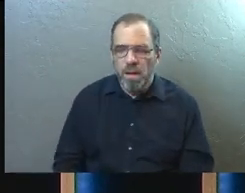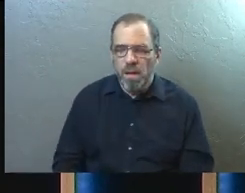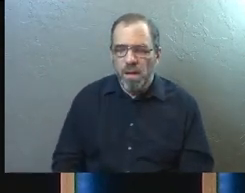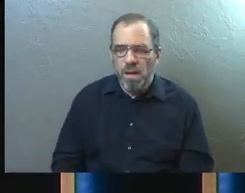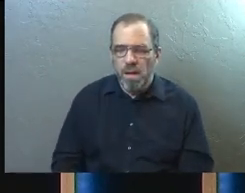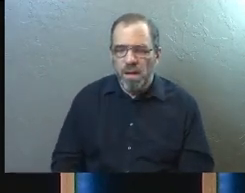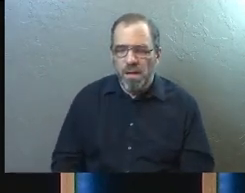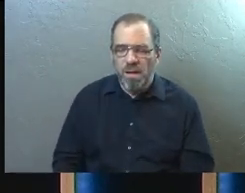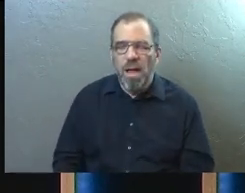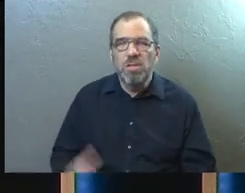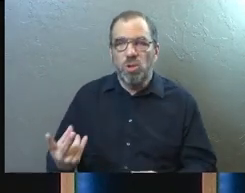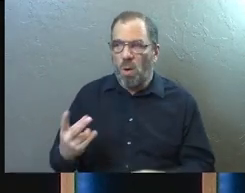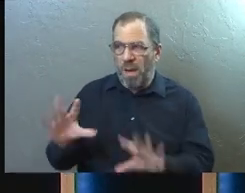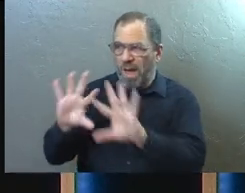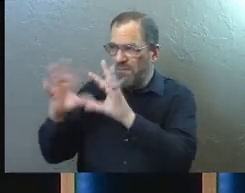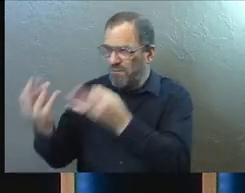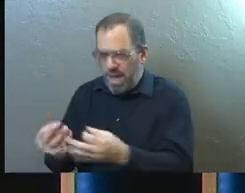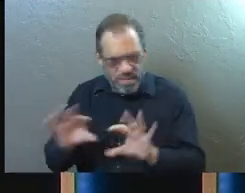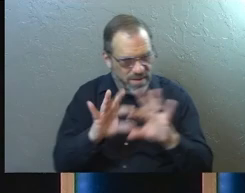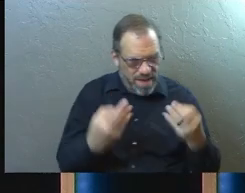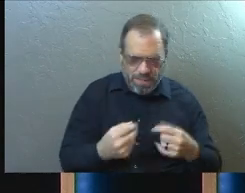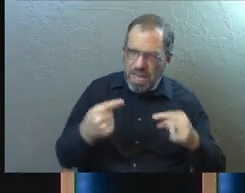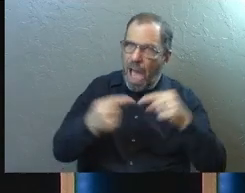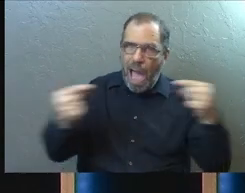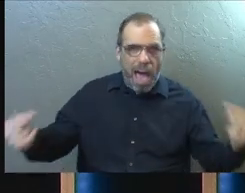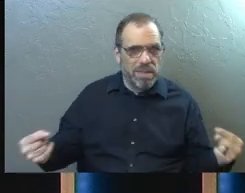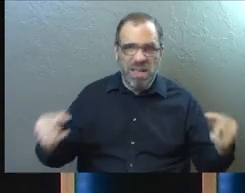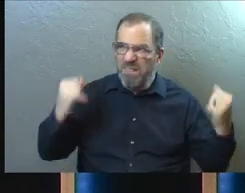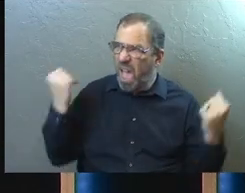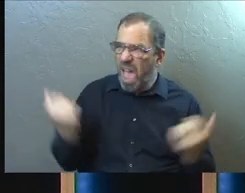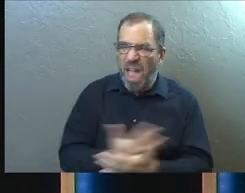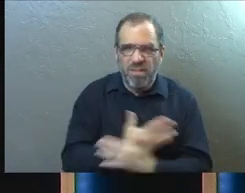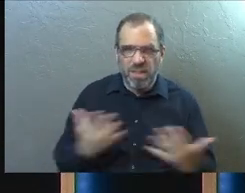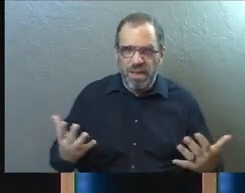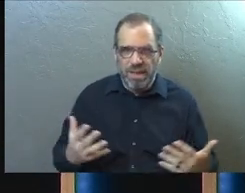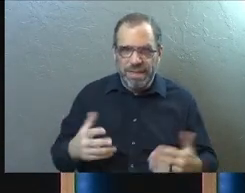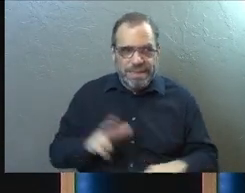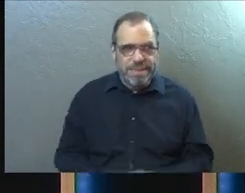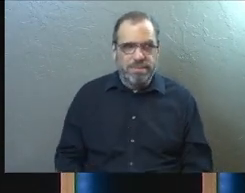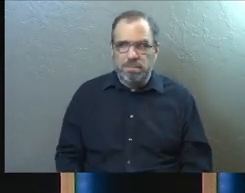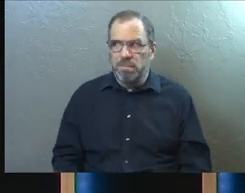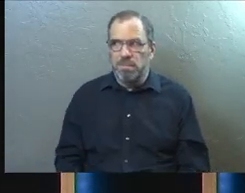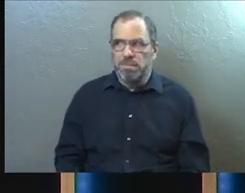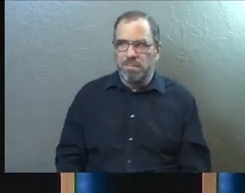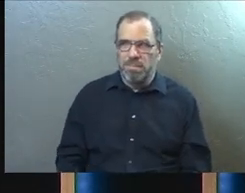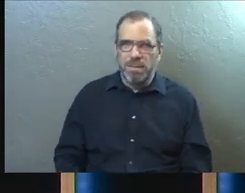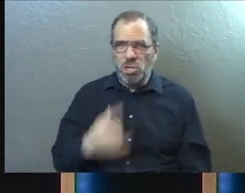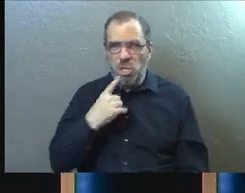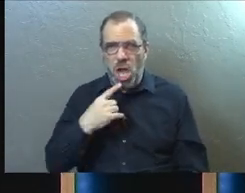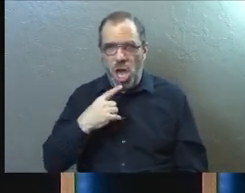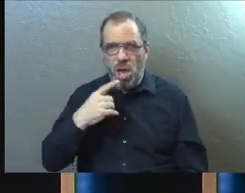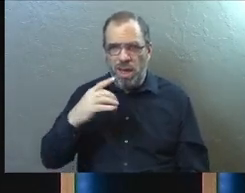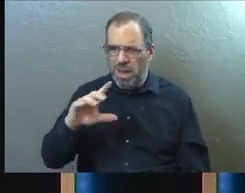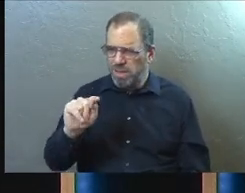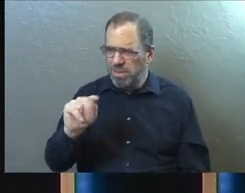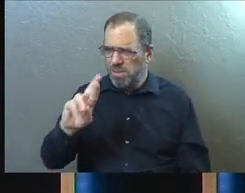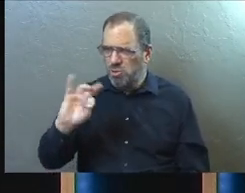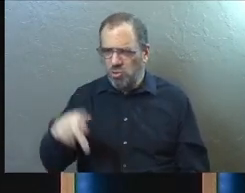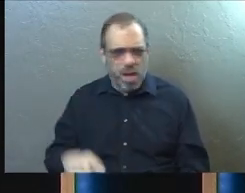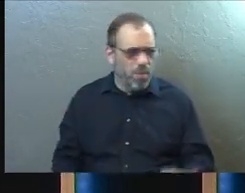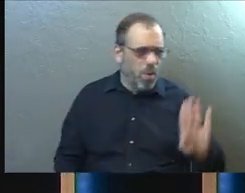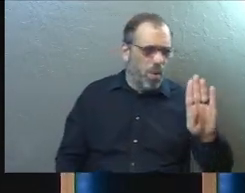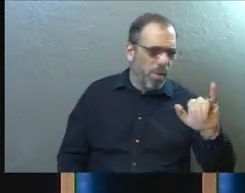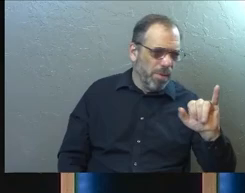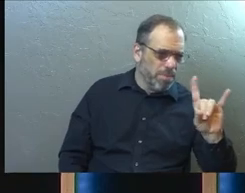family that are on opposite ends of everything you can think of. And so the whole time, you're just waiting for somebody to say Trump, or somebody to say